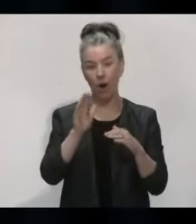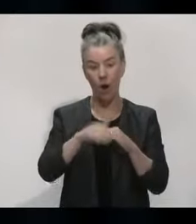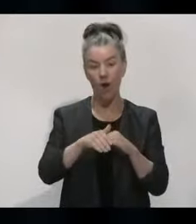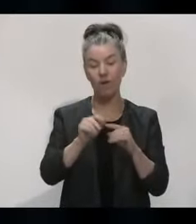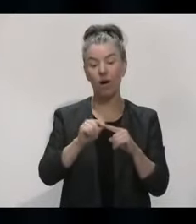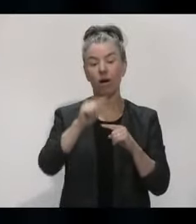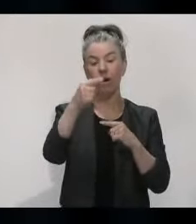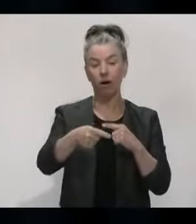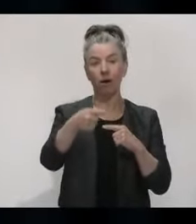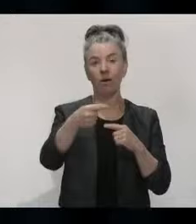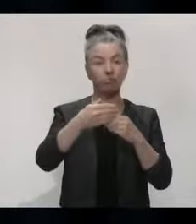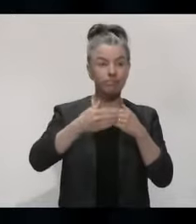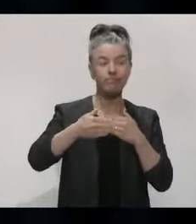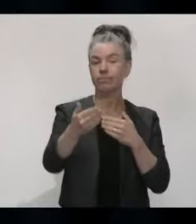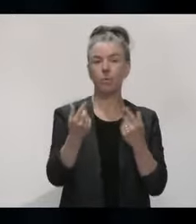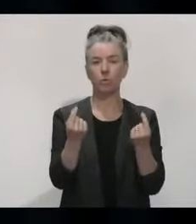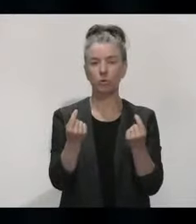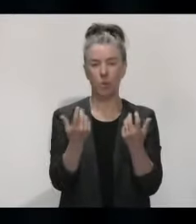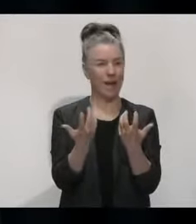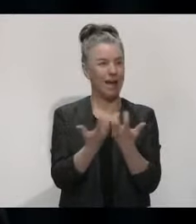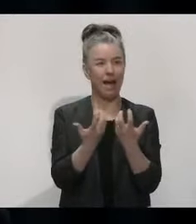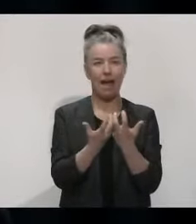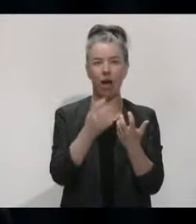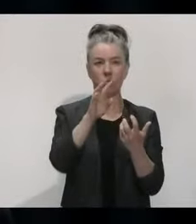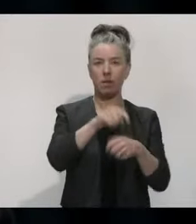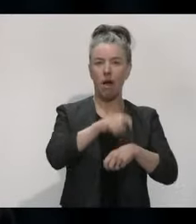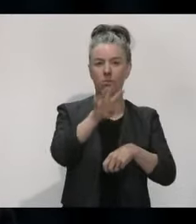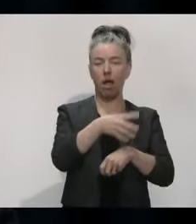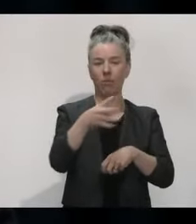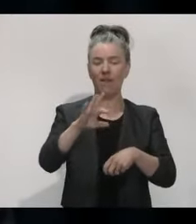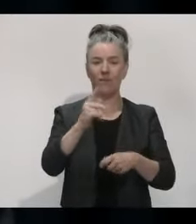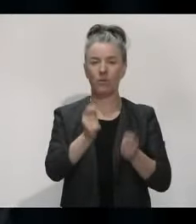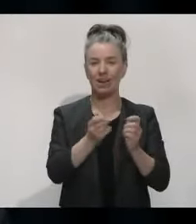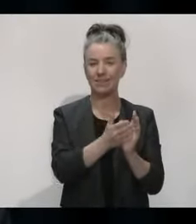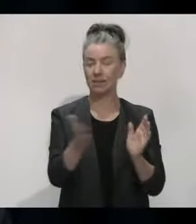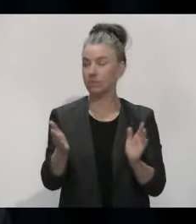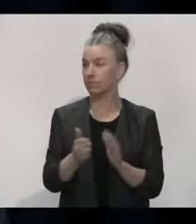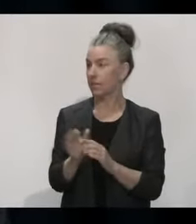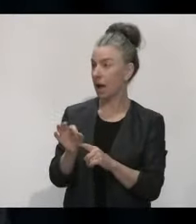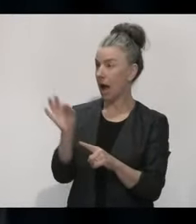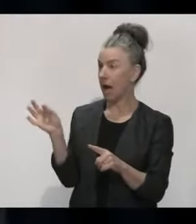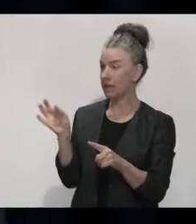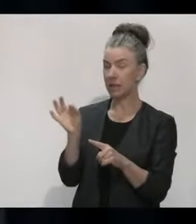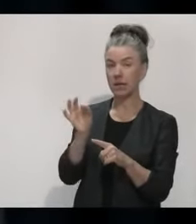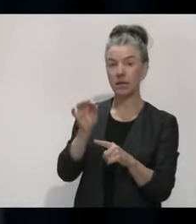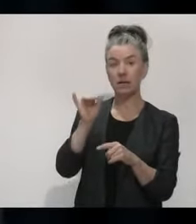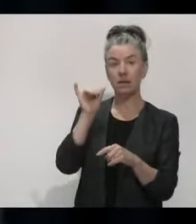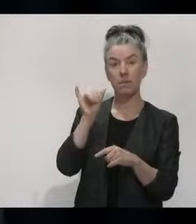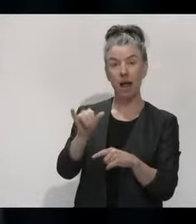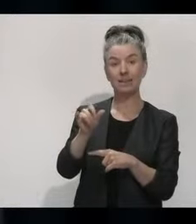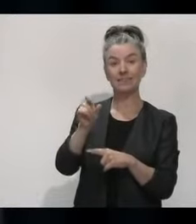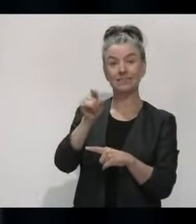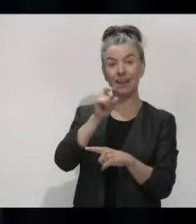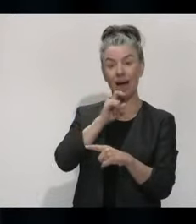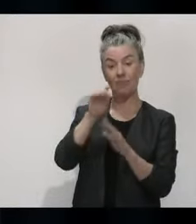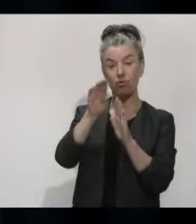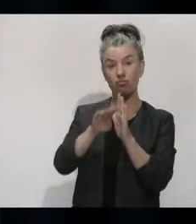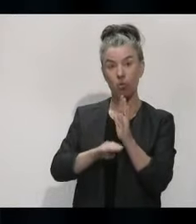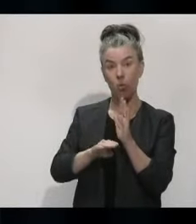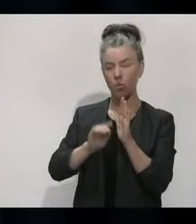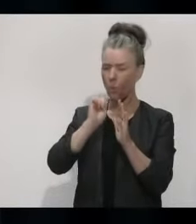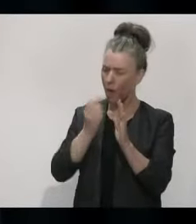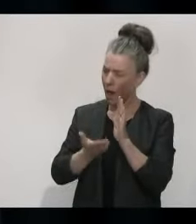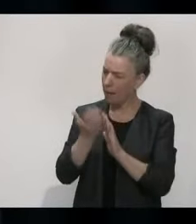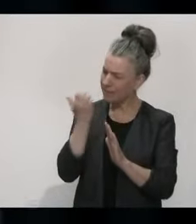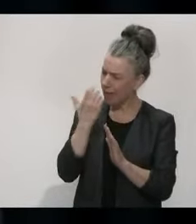from next week onwards in terms of the regularised testing regime. In terms of the rules around air crew, you said that those were going to be updated